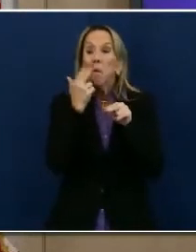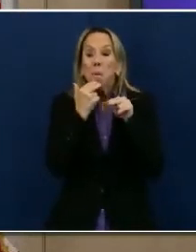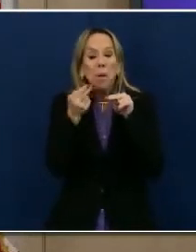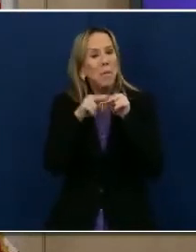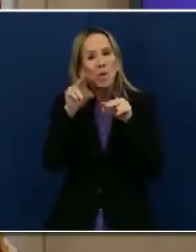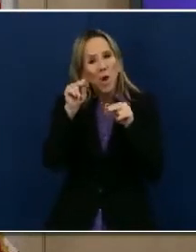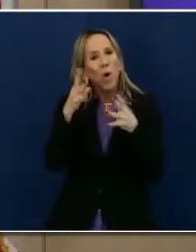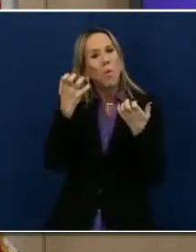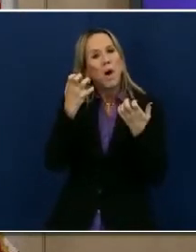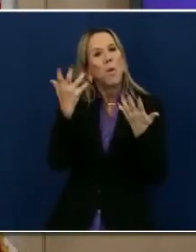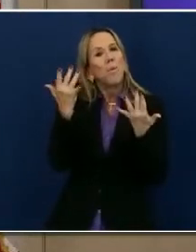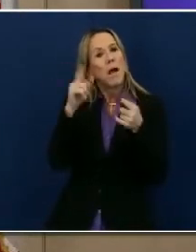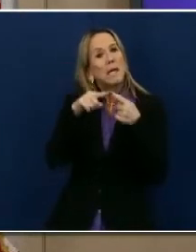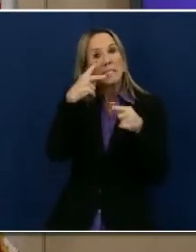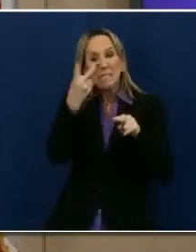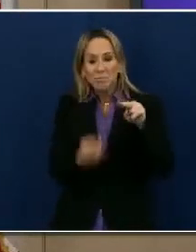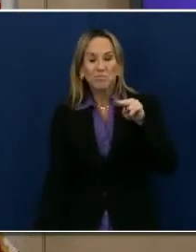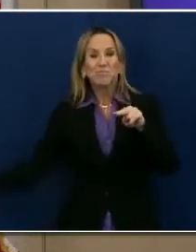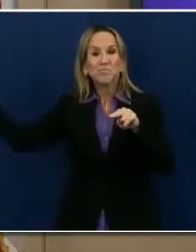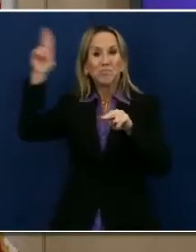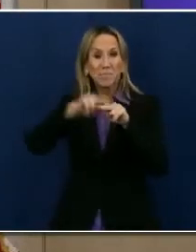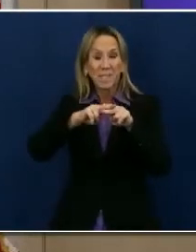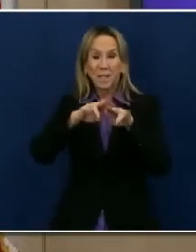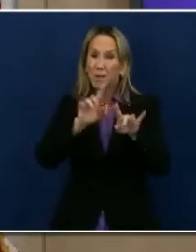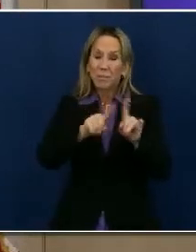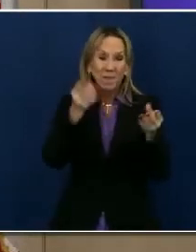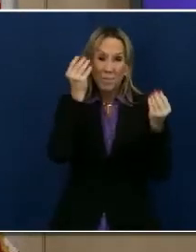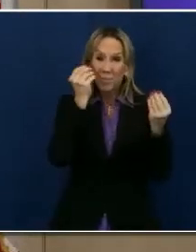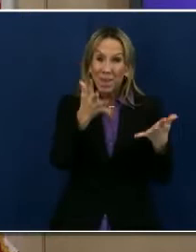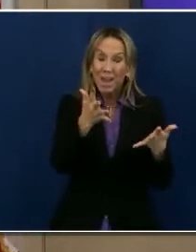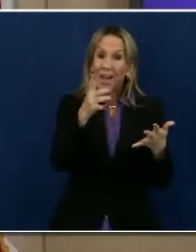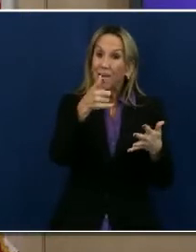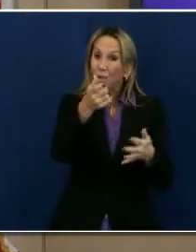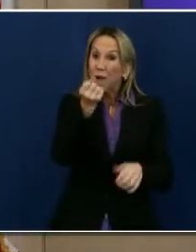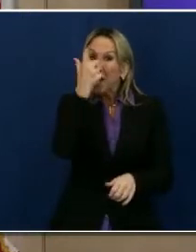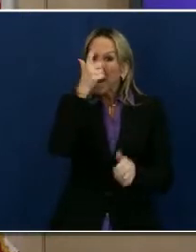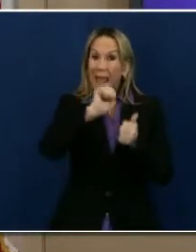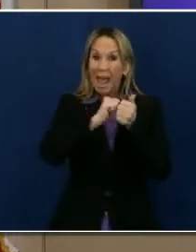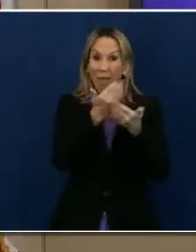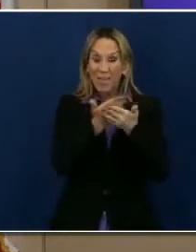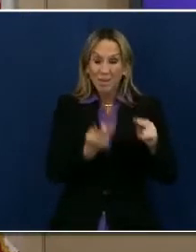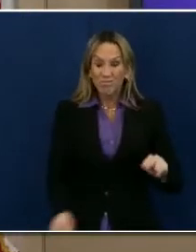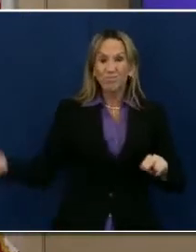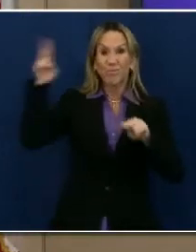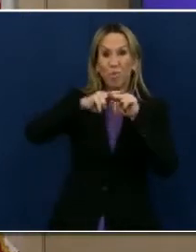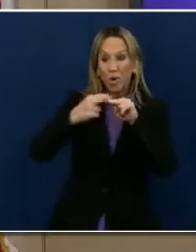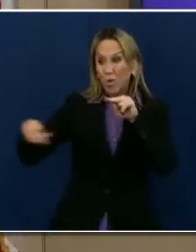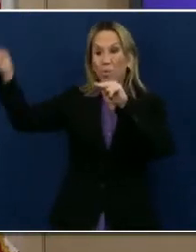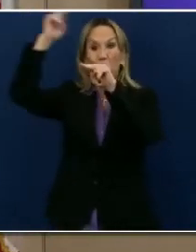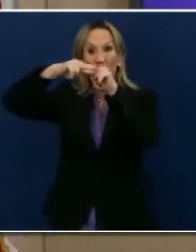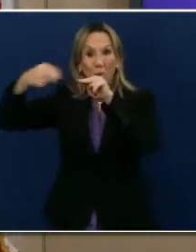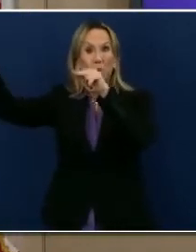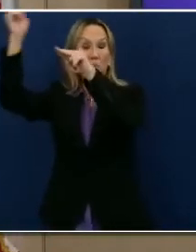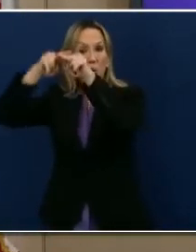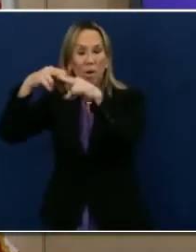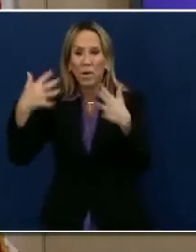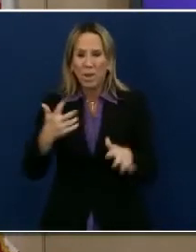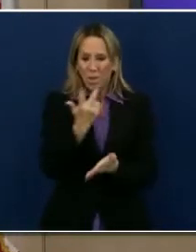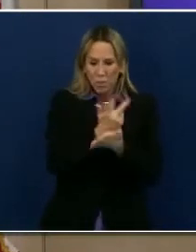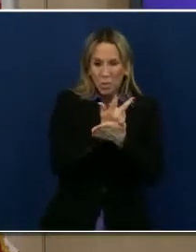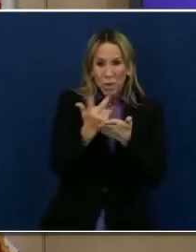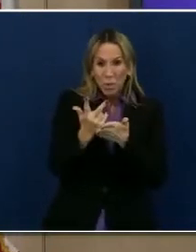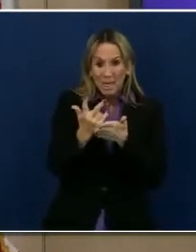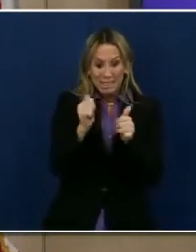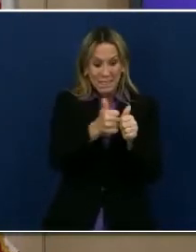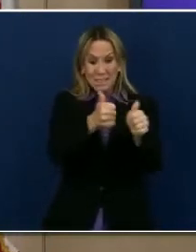hospitalization. And the simple reality is that understanding exponential growth and understanding the almost three-week delay between an increase in